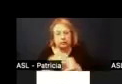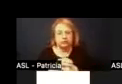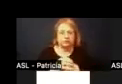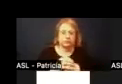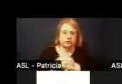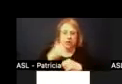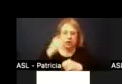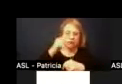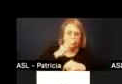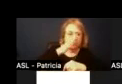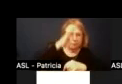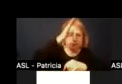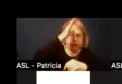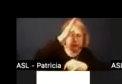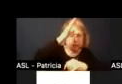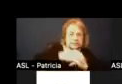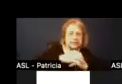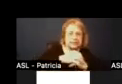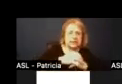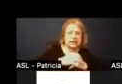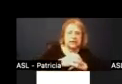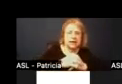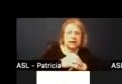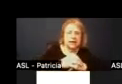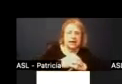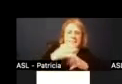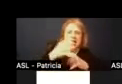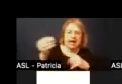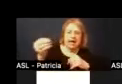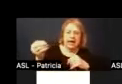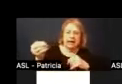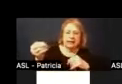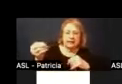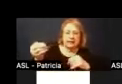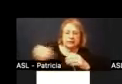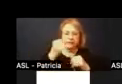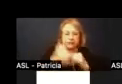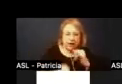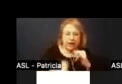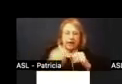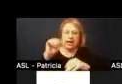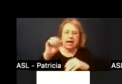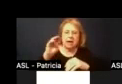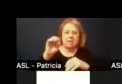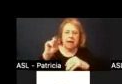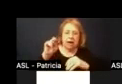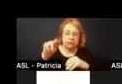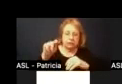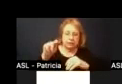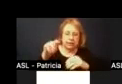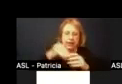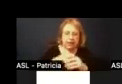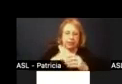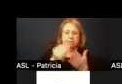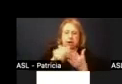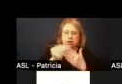the amount as reference in the budget overview for parents and then the final amount uh in the budget act and then it shows you